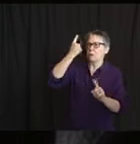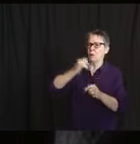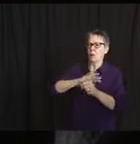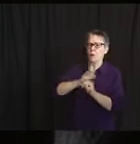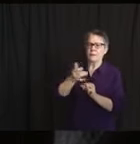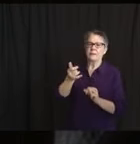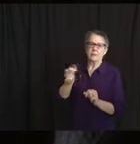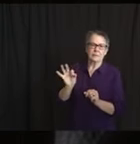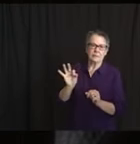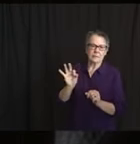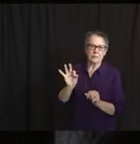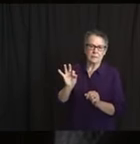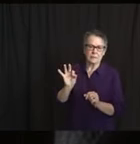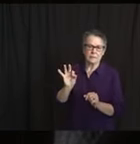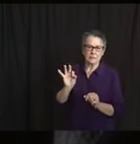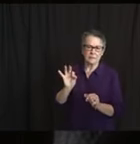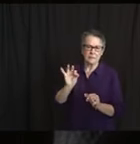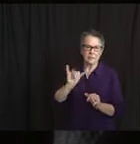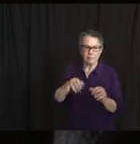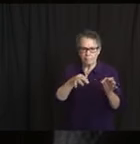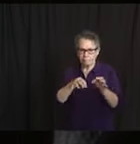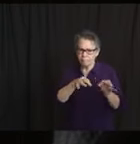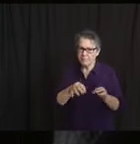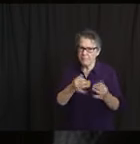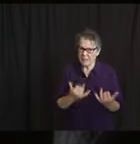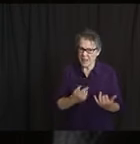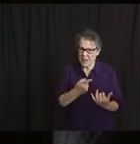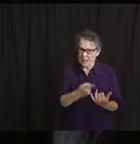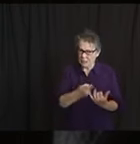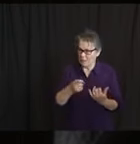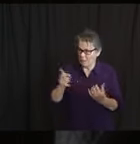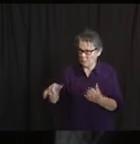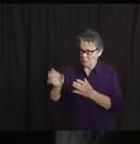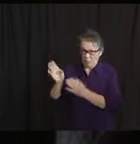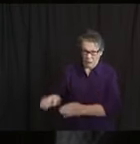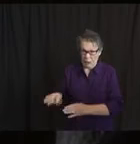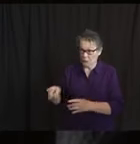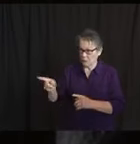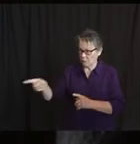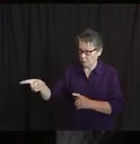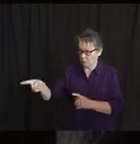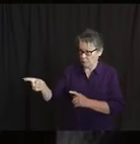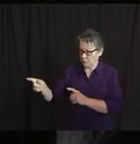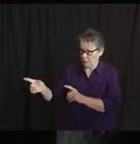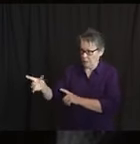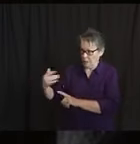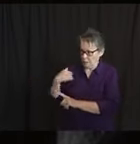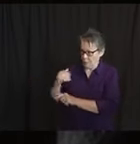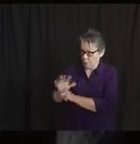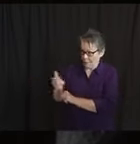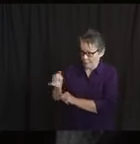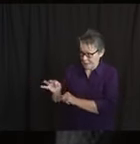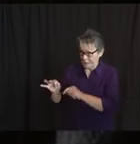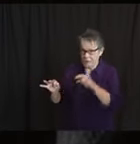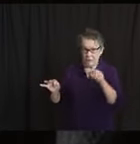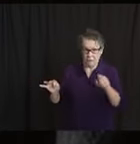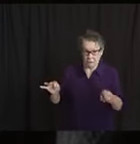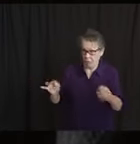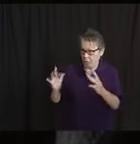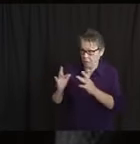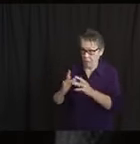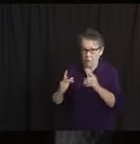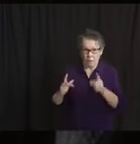know, want to get tested, if they have follow-up questions that they want to discuss with the contact tracer. Because a lot of times,